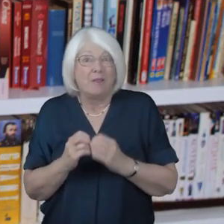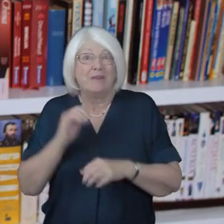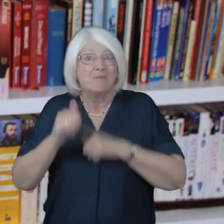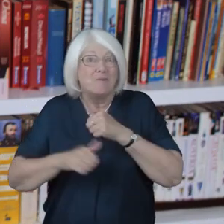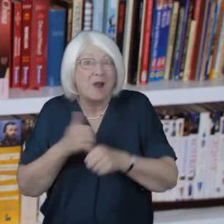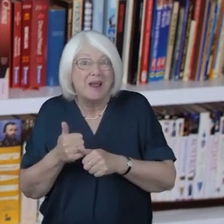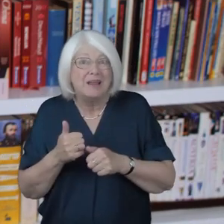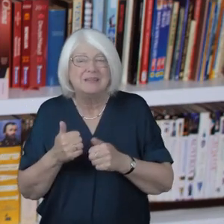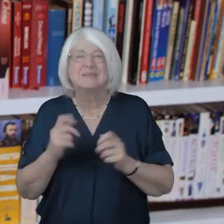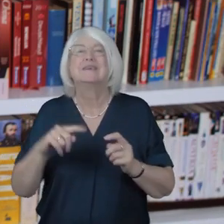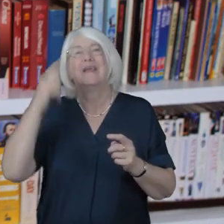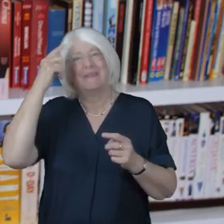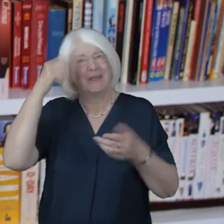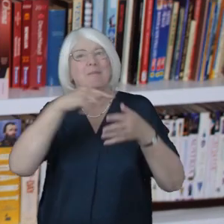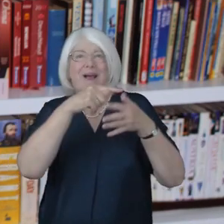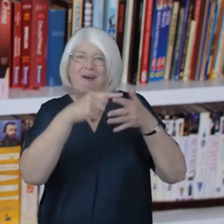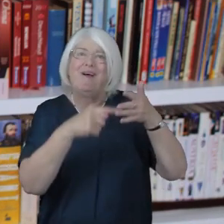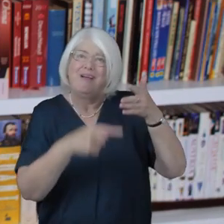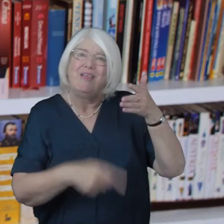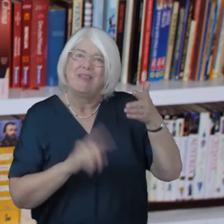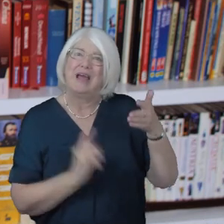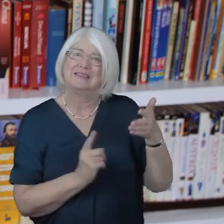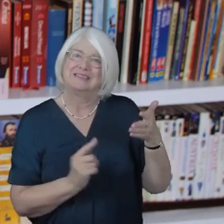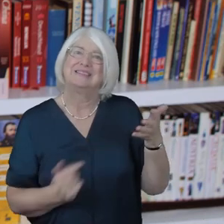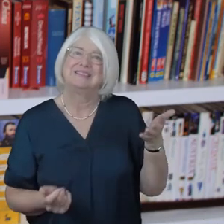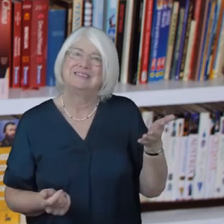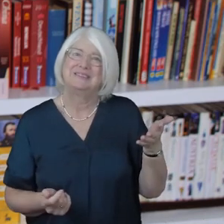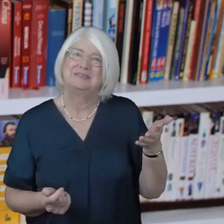praise think about these things